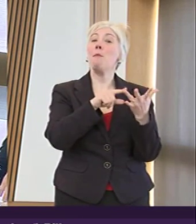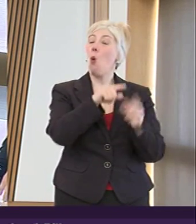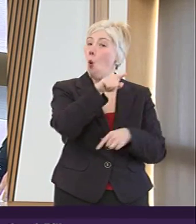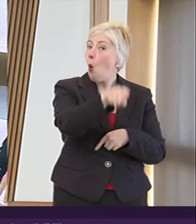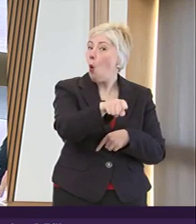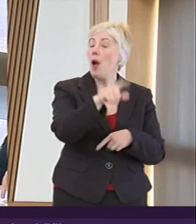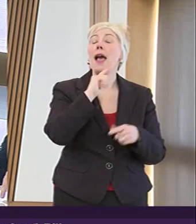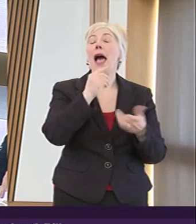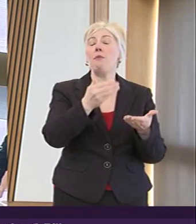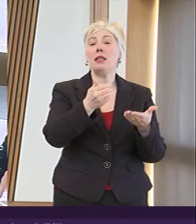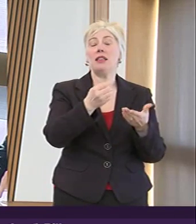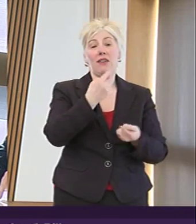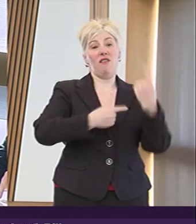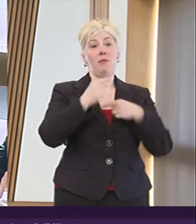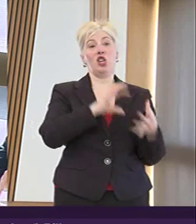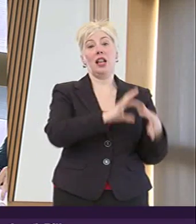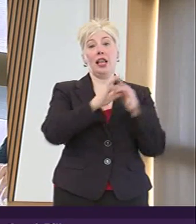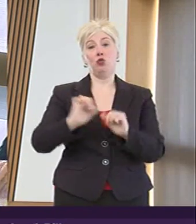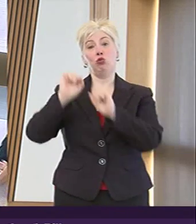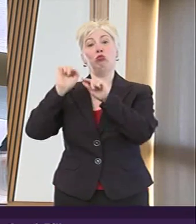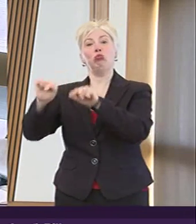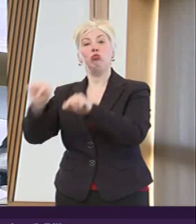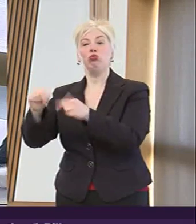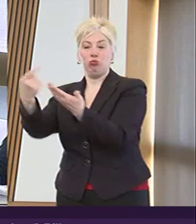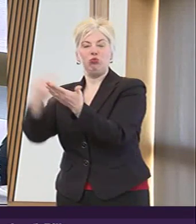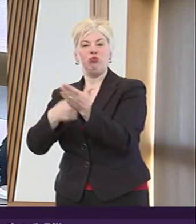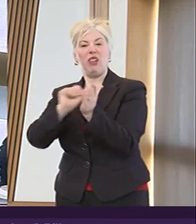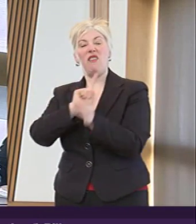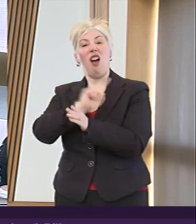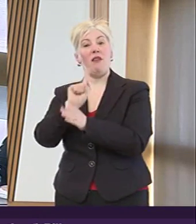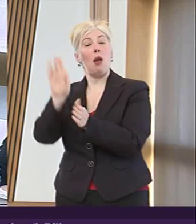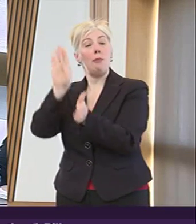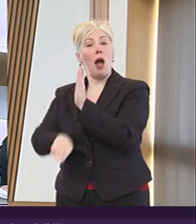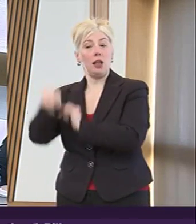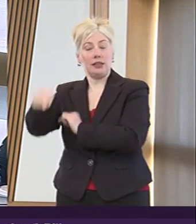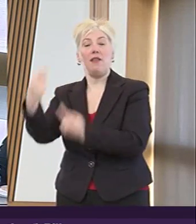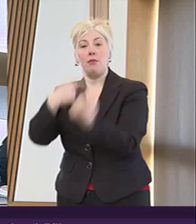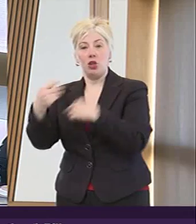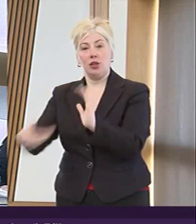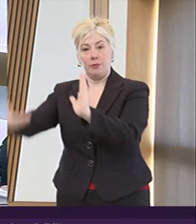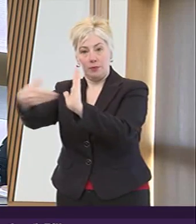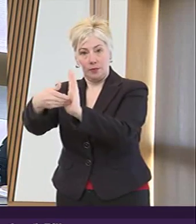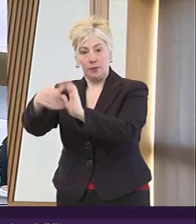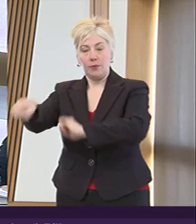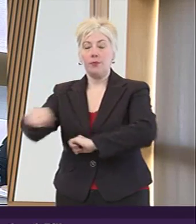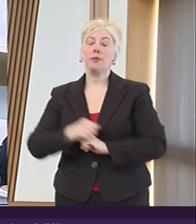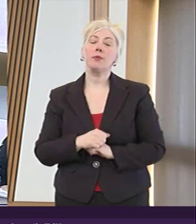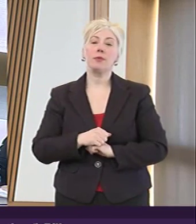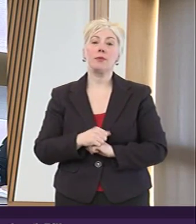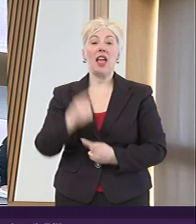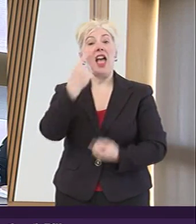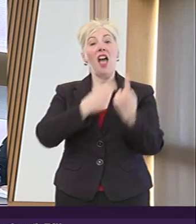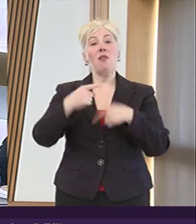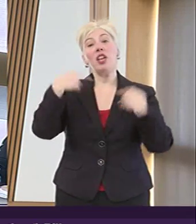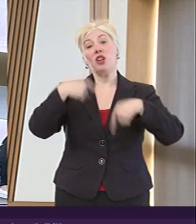subordinate legislation in the bill the memorandum is available in both English and British sign